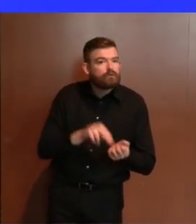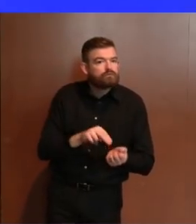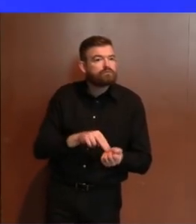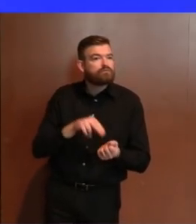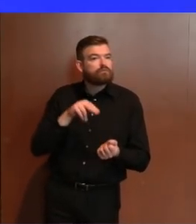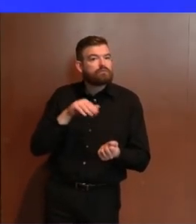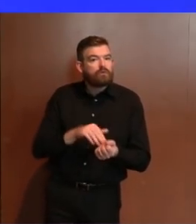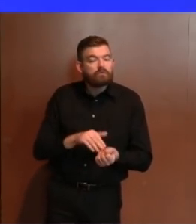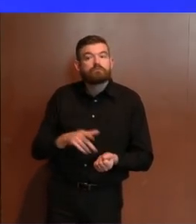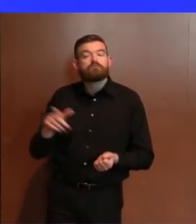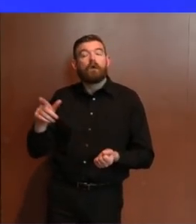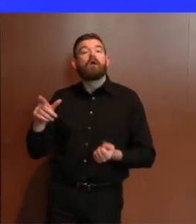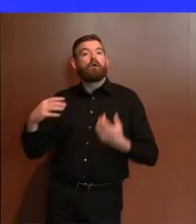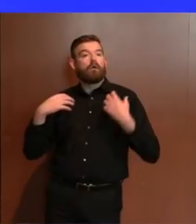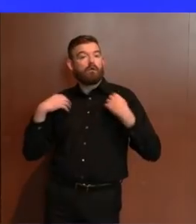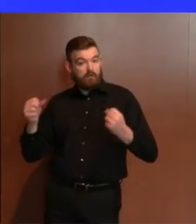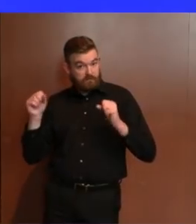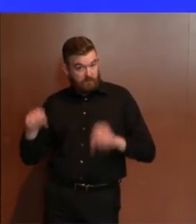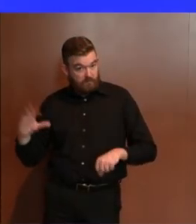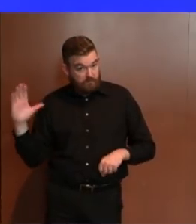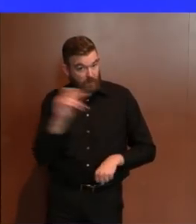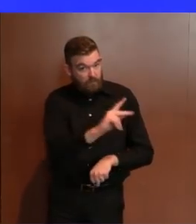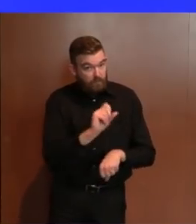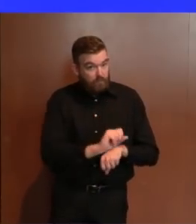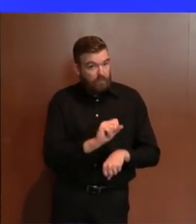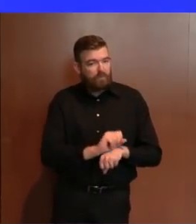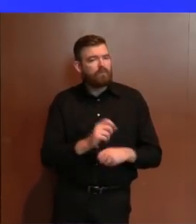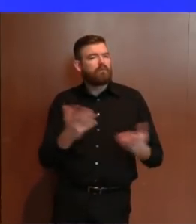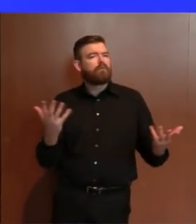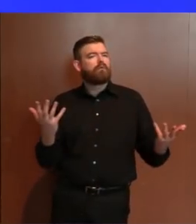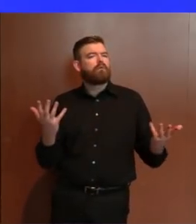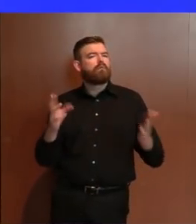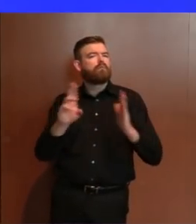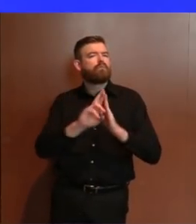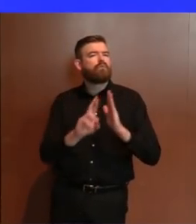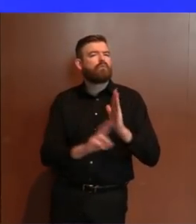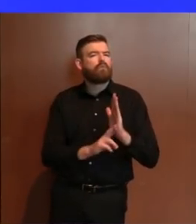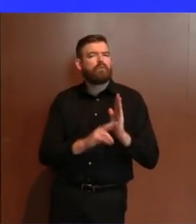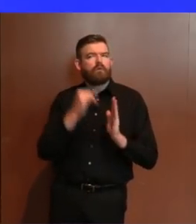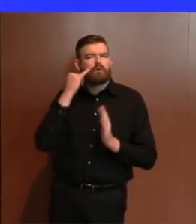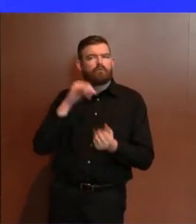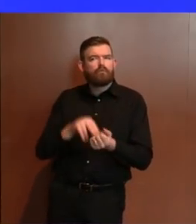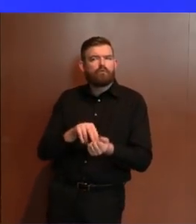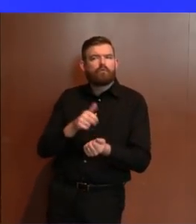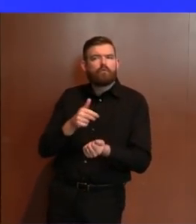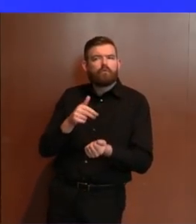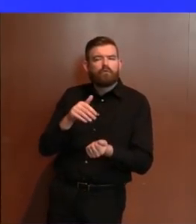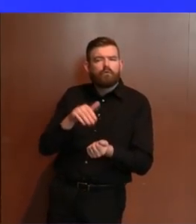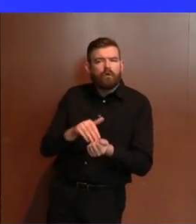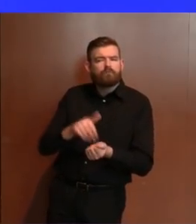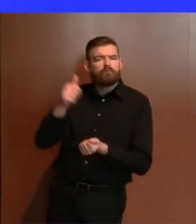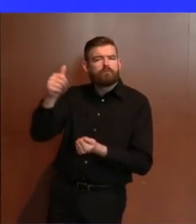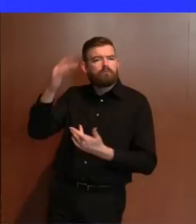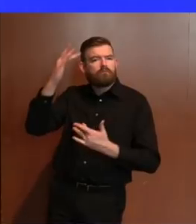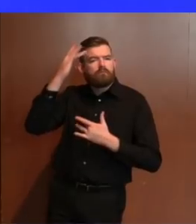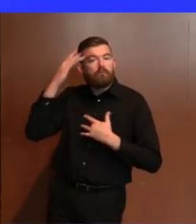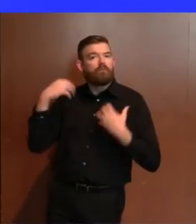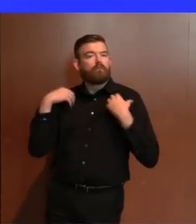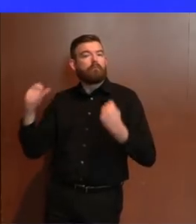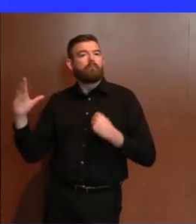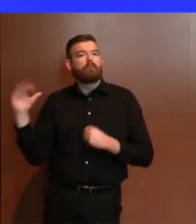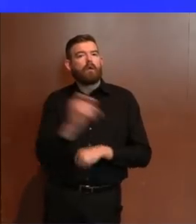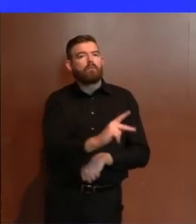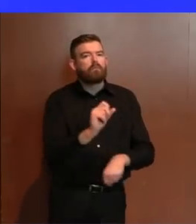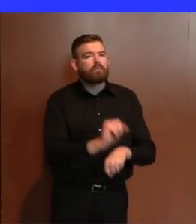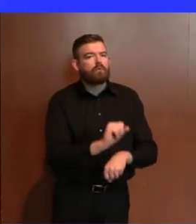aspect that CDC included, which allows the guidance to be set aside if there is a staffing shortage. We hear hospitals Set aside what? Sorry? Set aside a staffing,